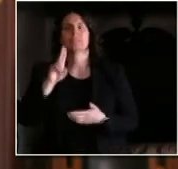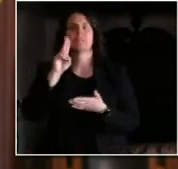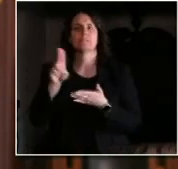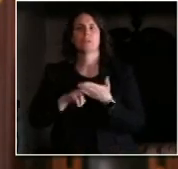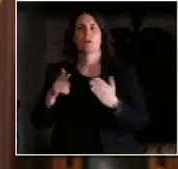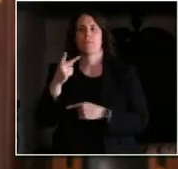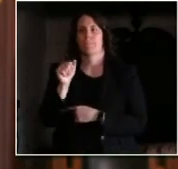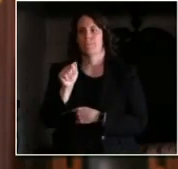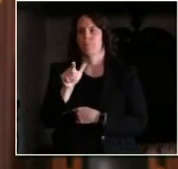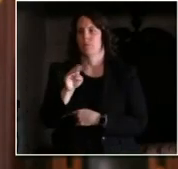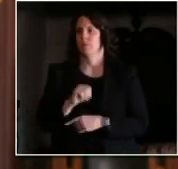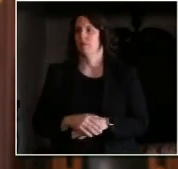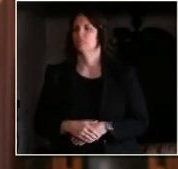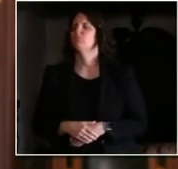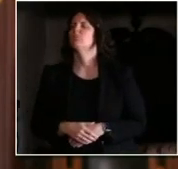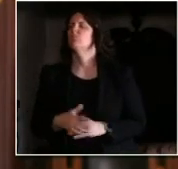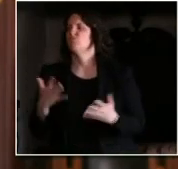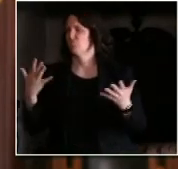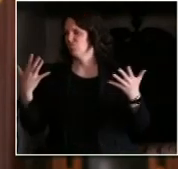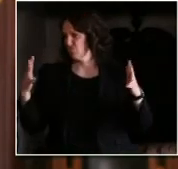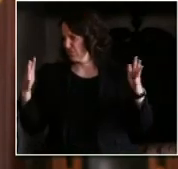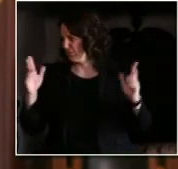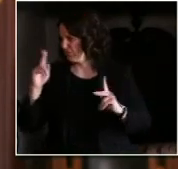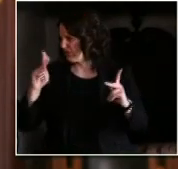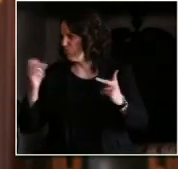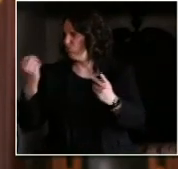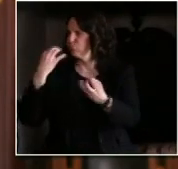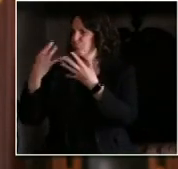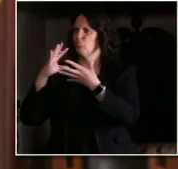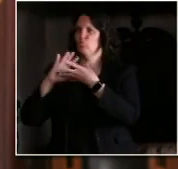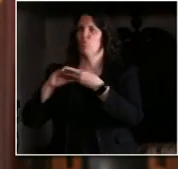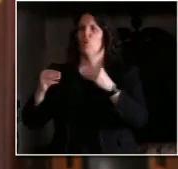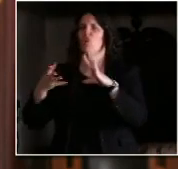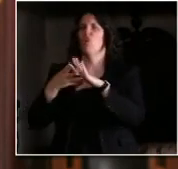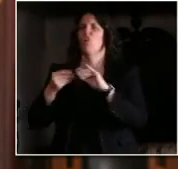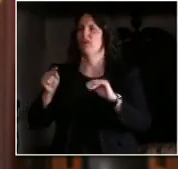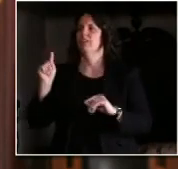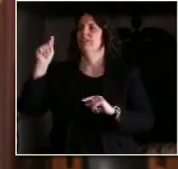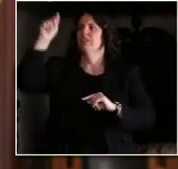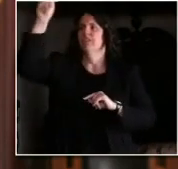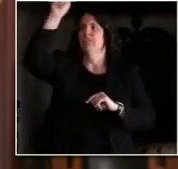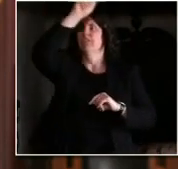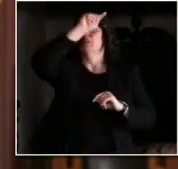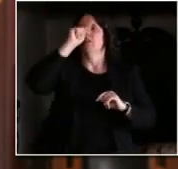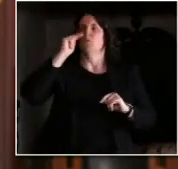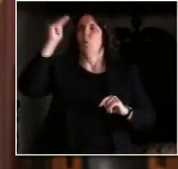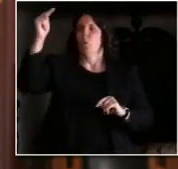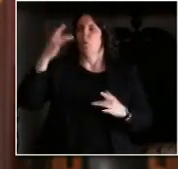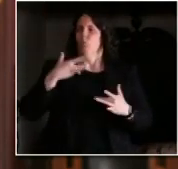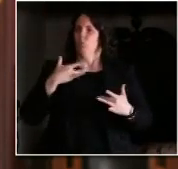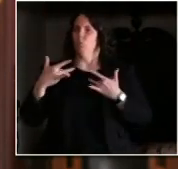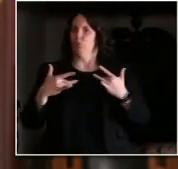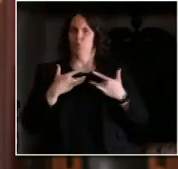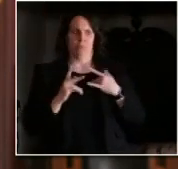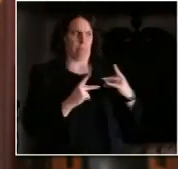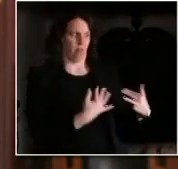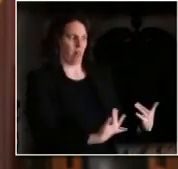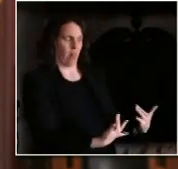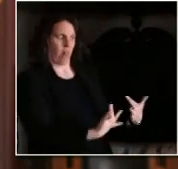certainly heard concerns from communities that do have a lot of second home you know